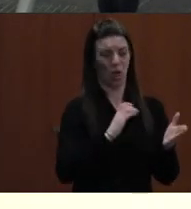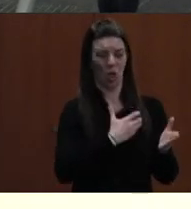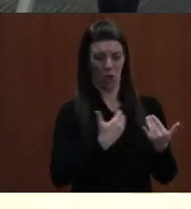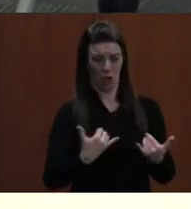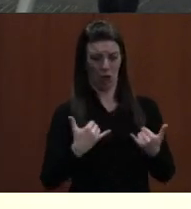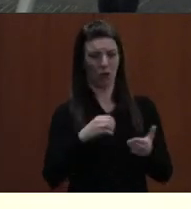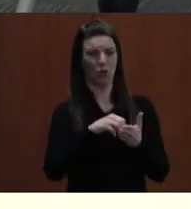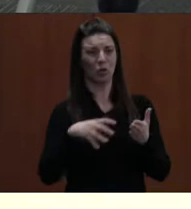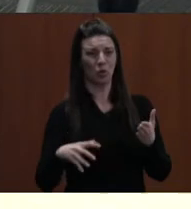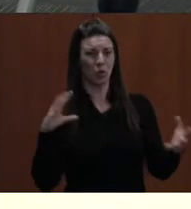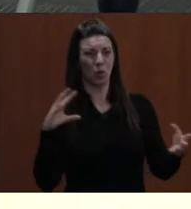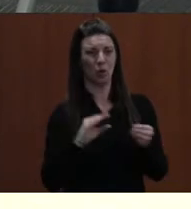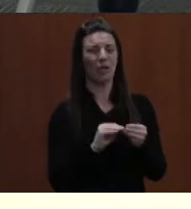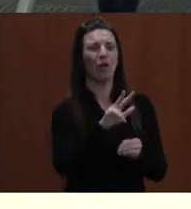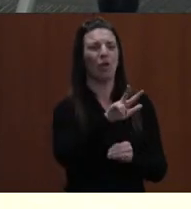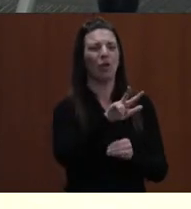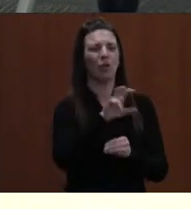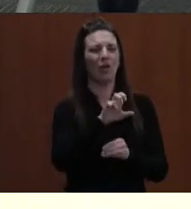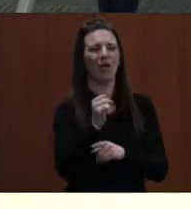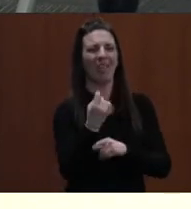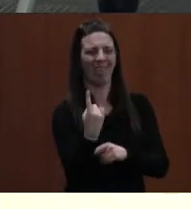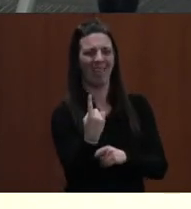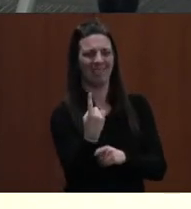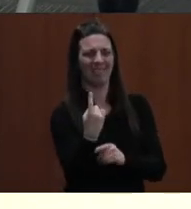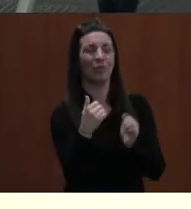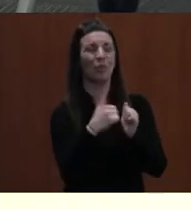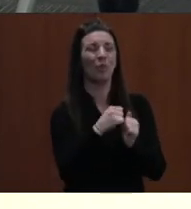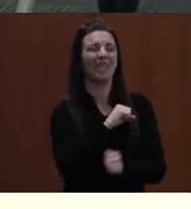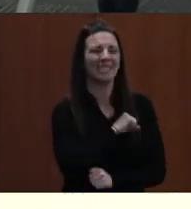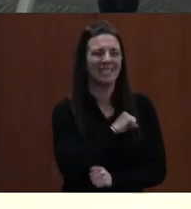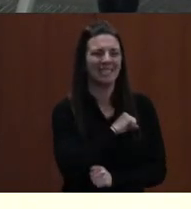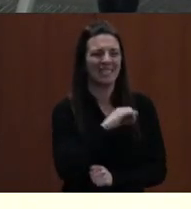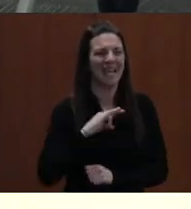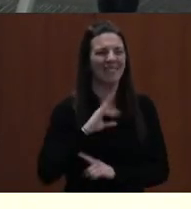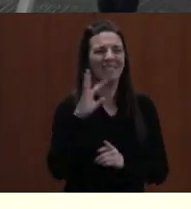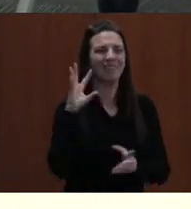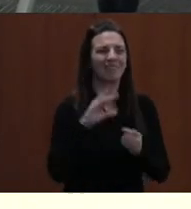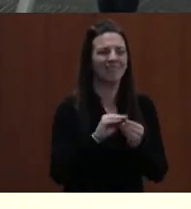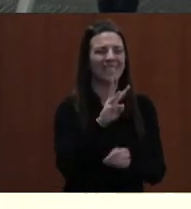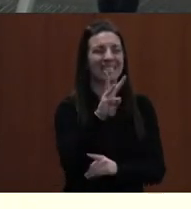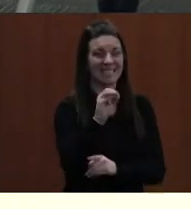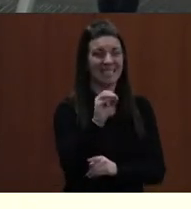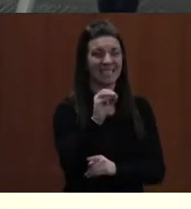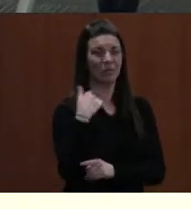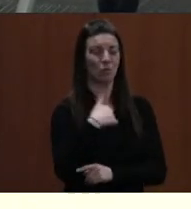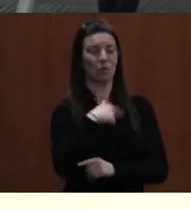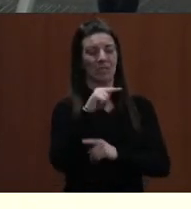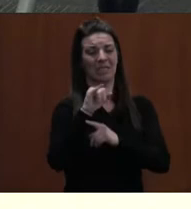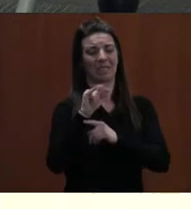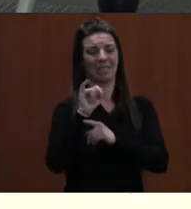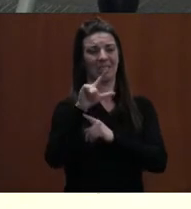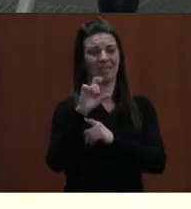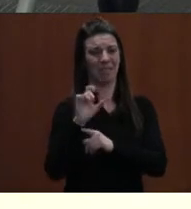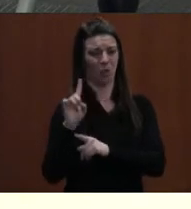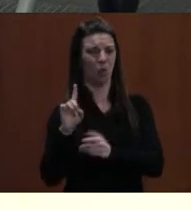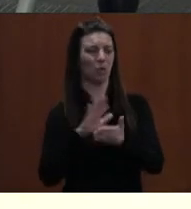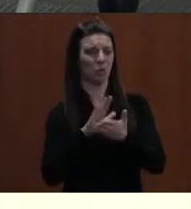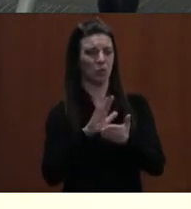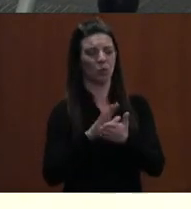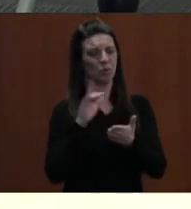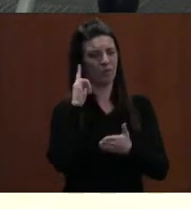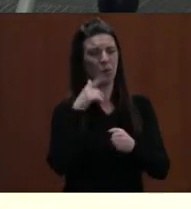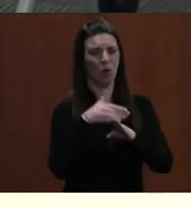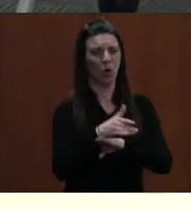311, with nearly 60 staff. We are a Title I school and have been so for over 20 years, with an